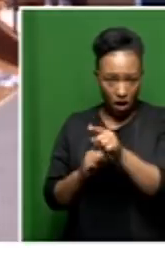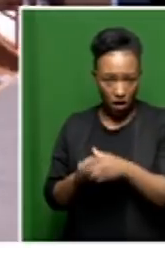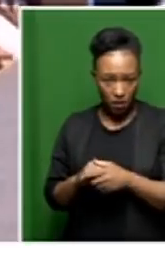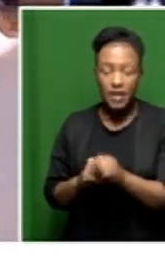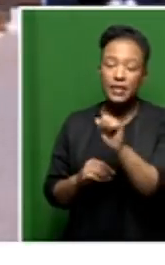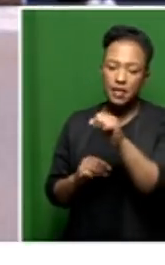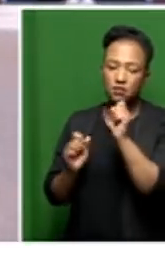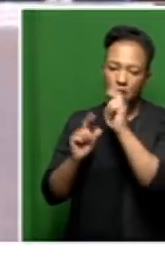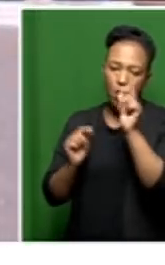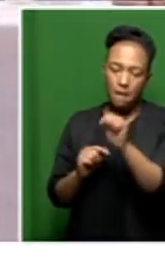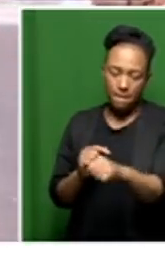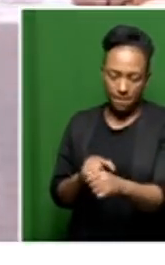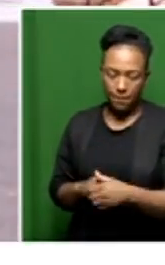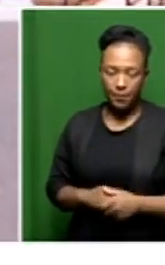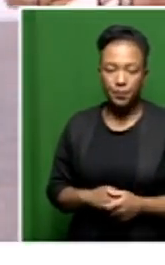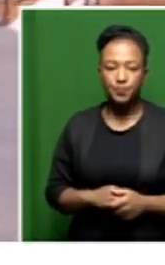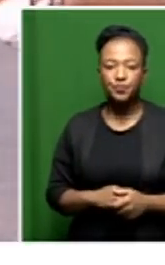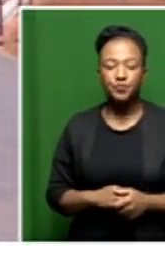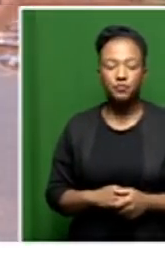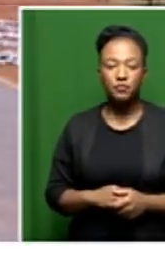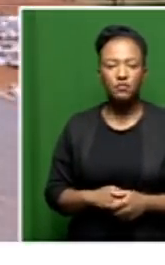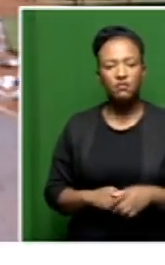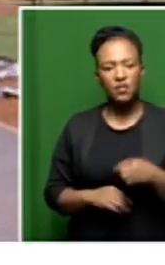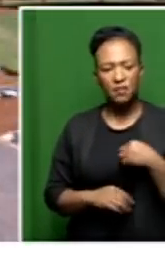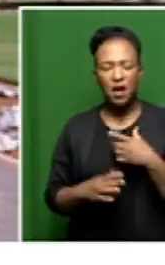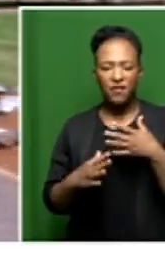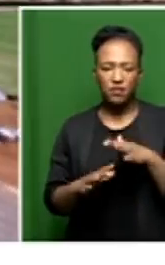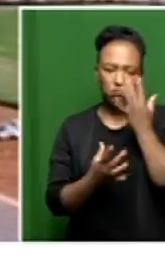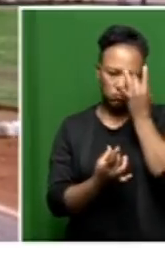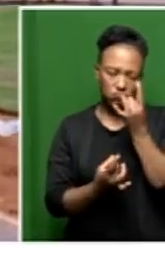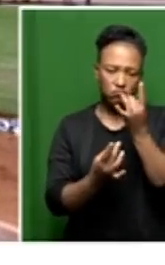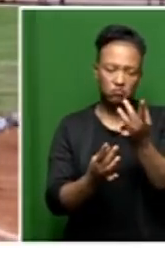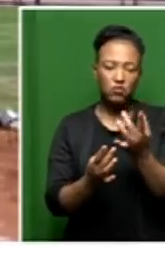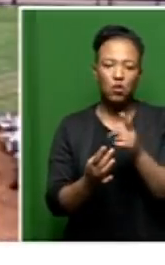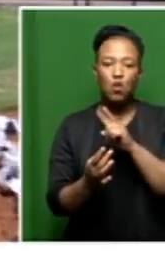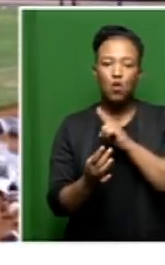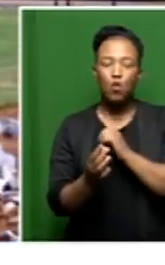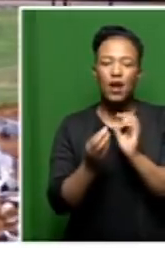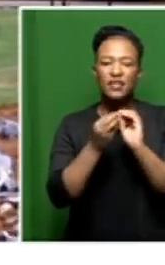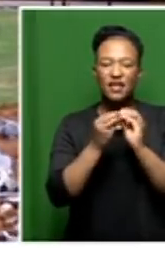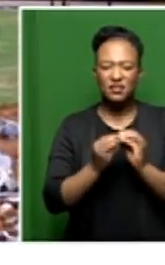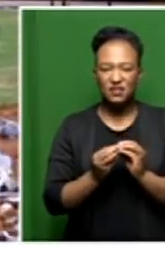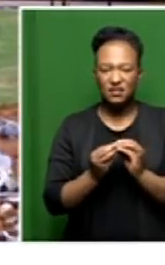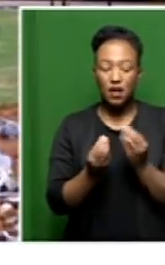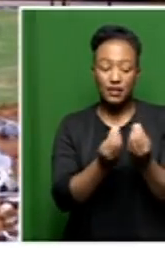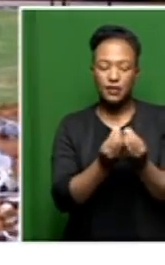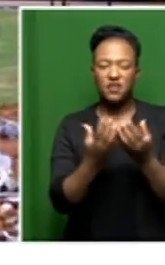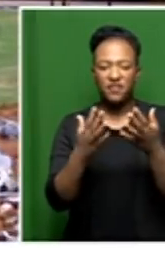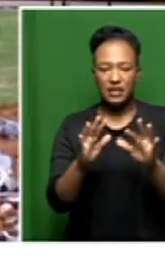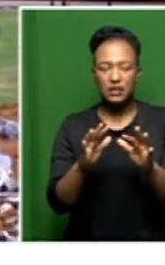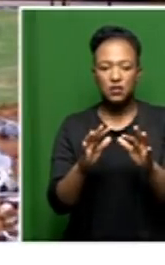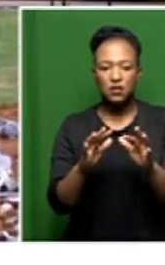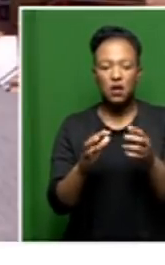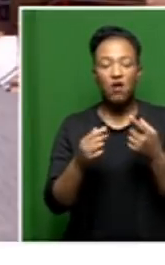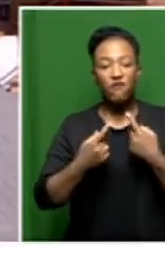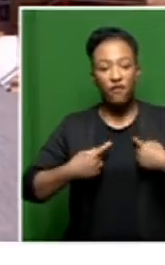I also indicated that it is with regard to things that are being pointed to say for us